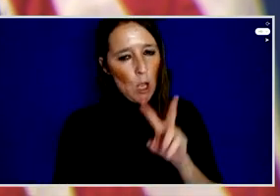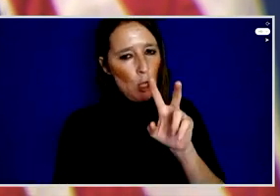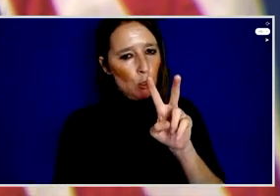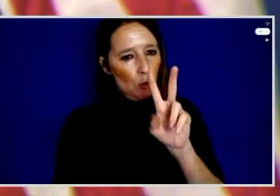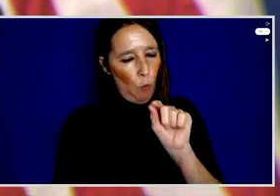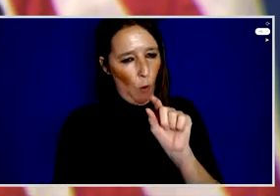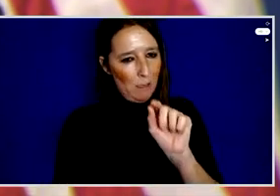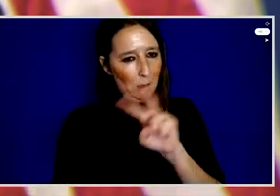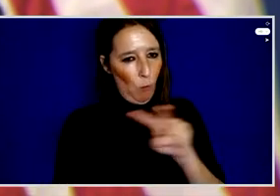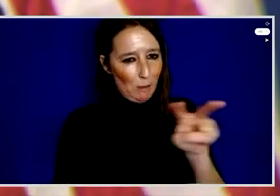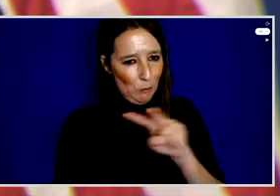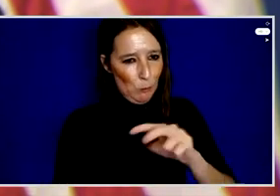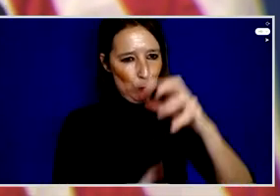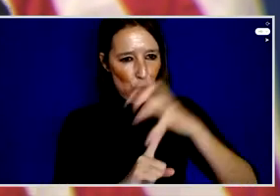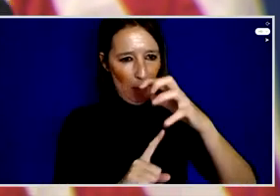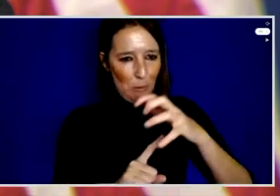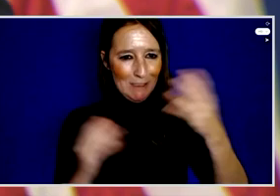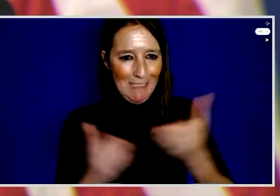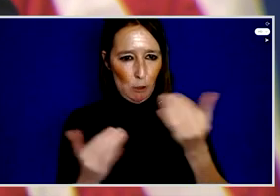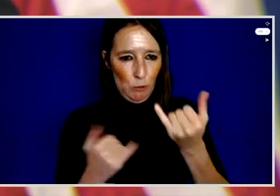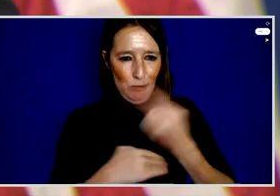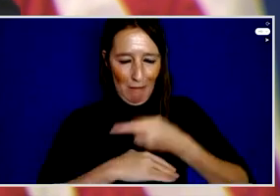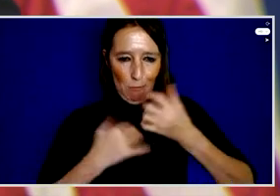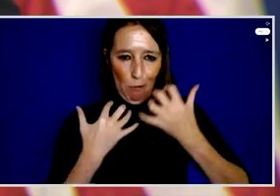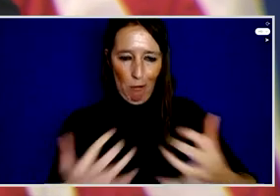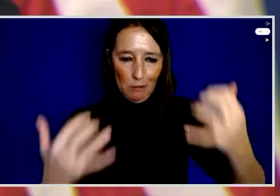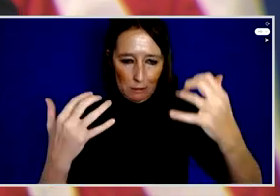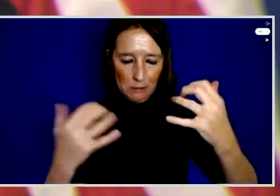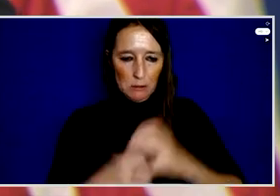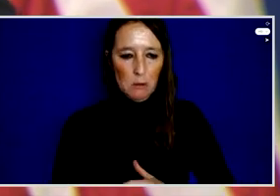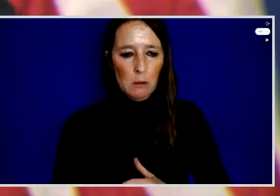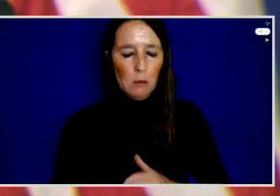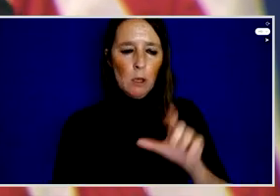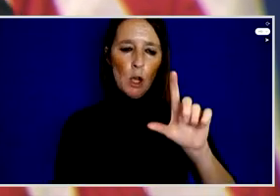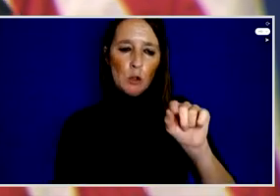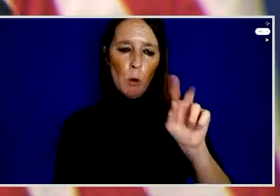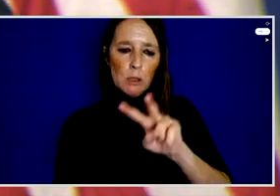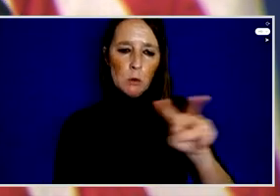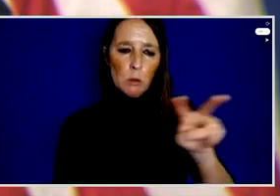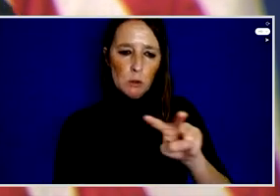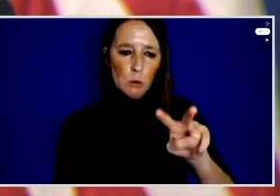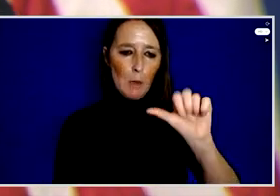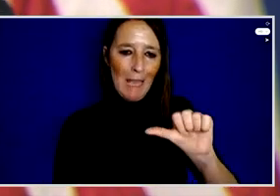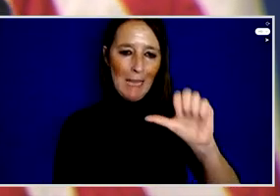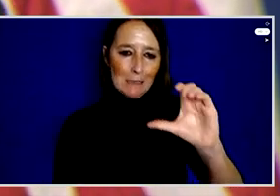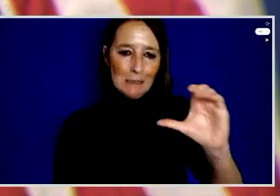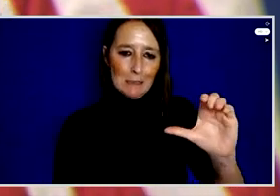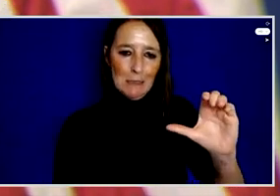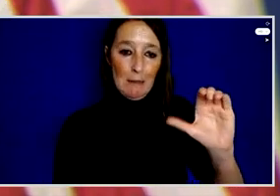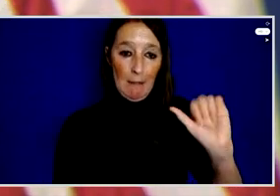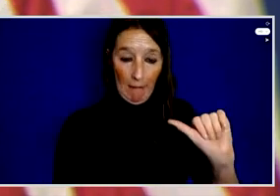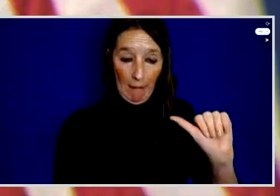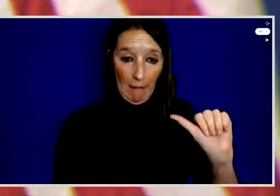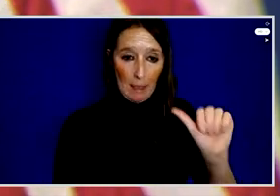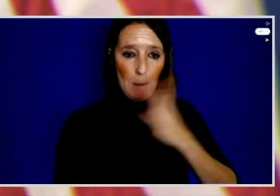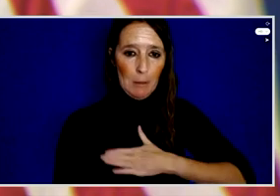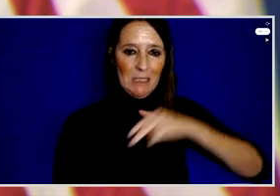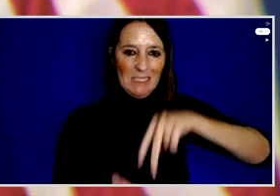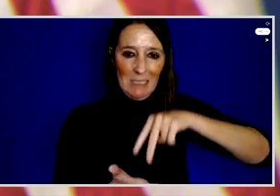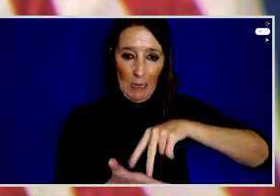with us today in the audience. The 2022 ACCA awardees, would you please stand up?